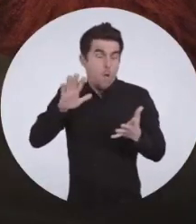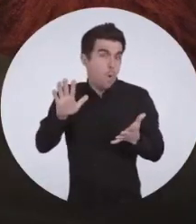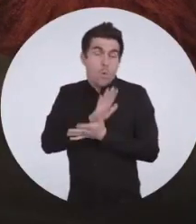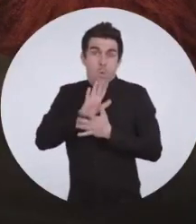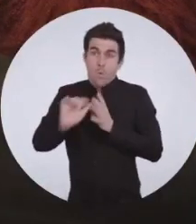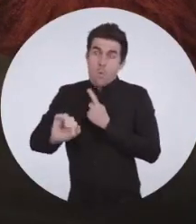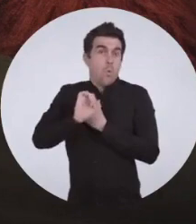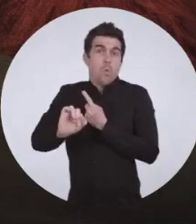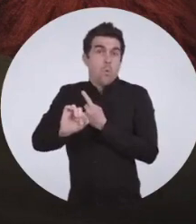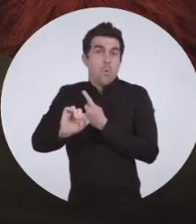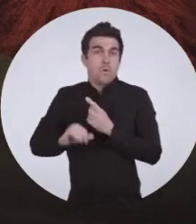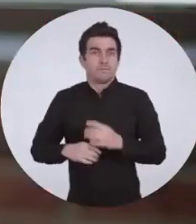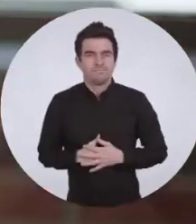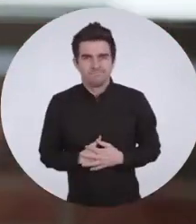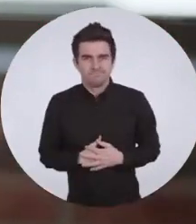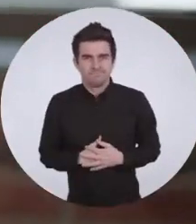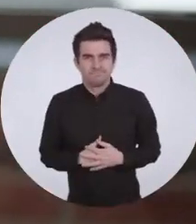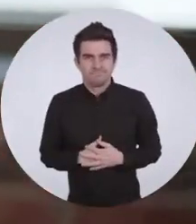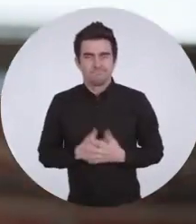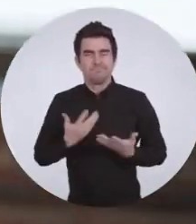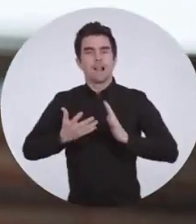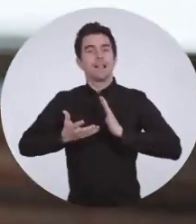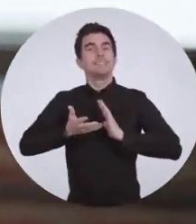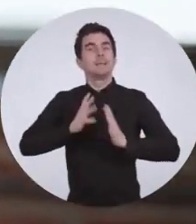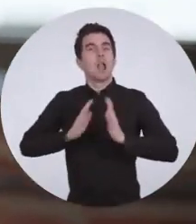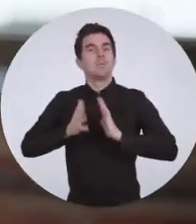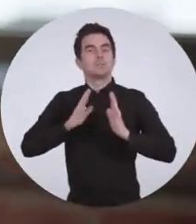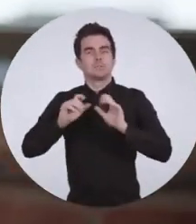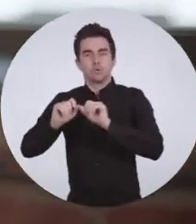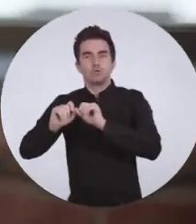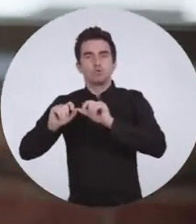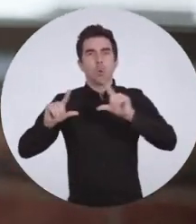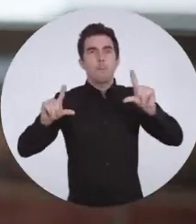an eye-opening one for me. Sign Language Zoom.